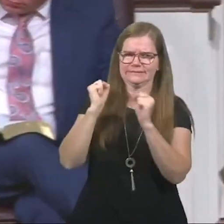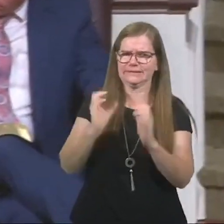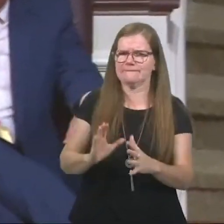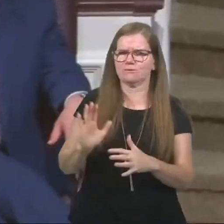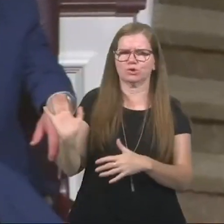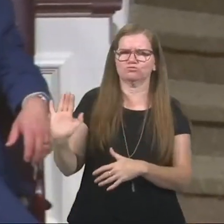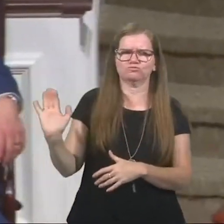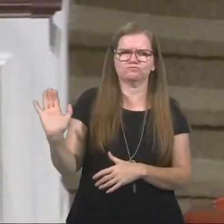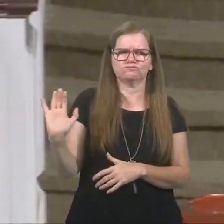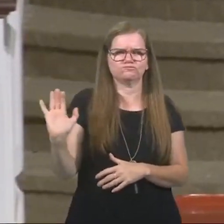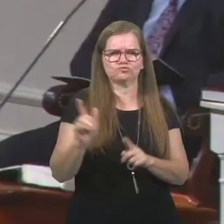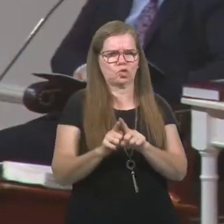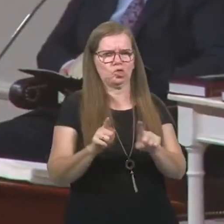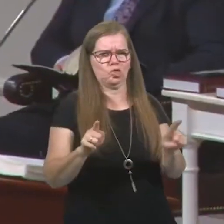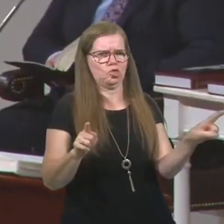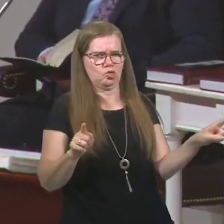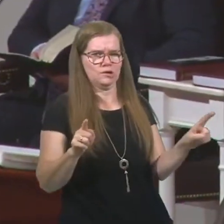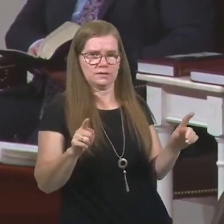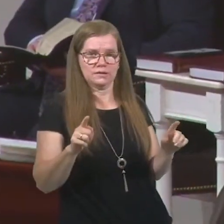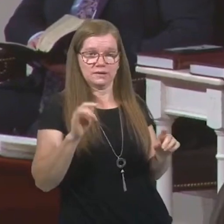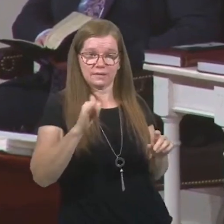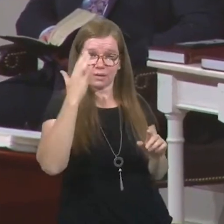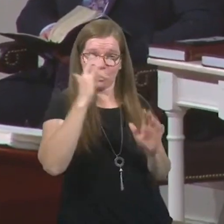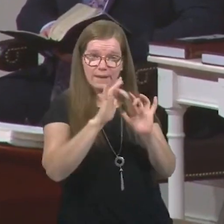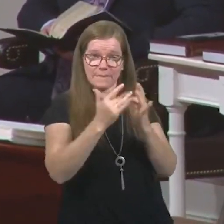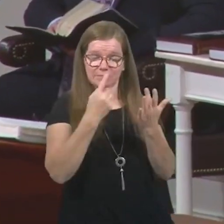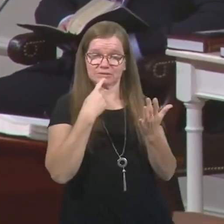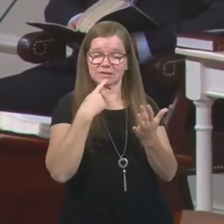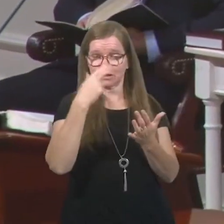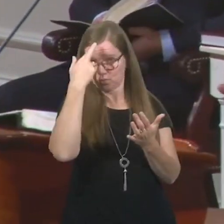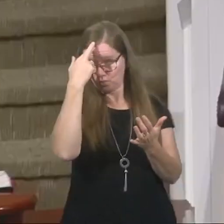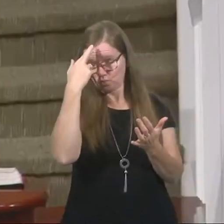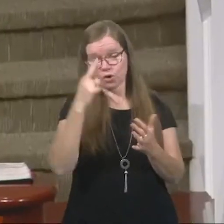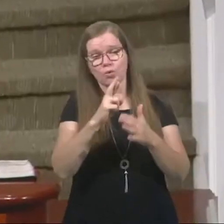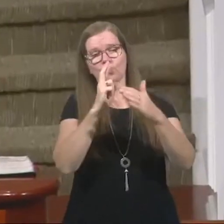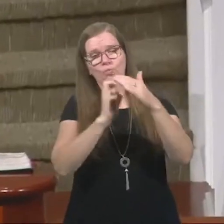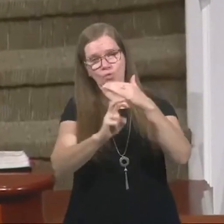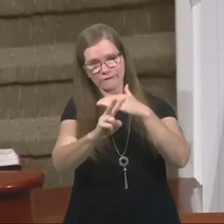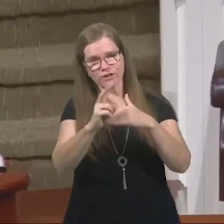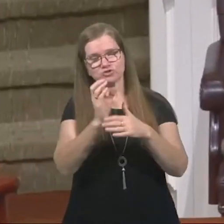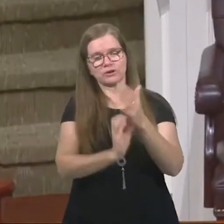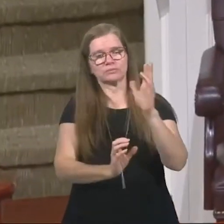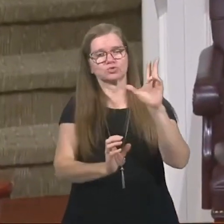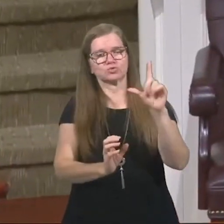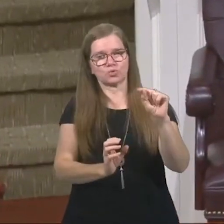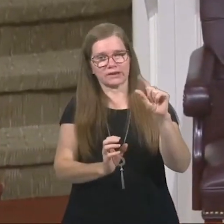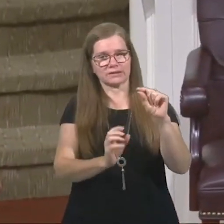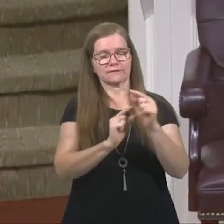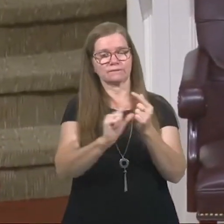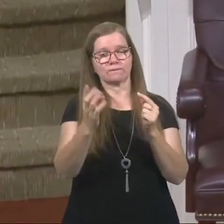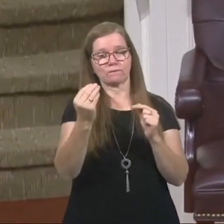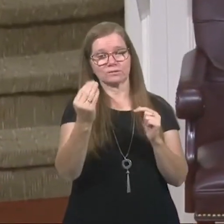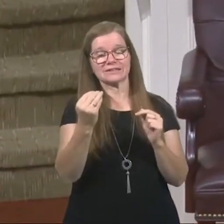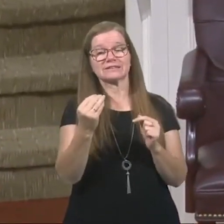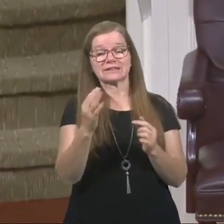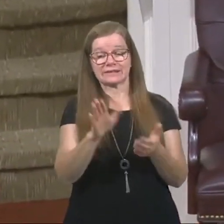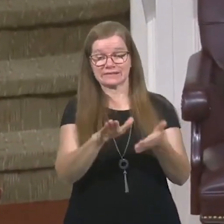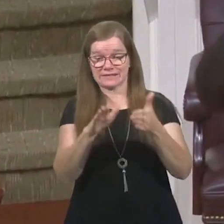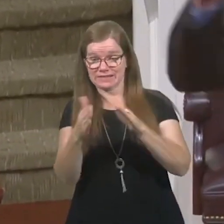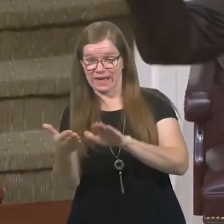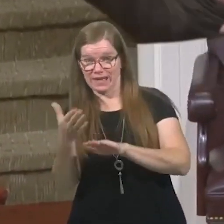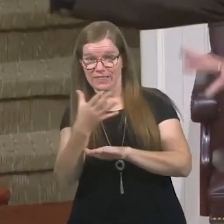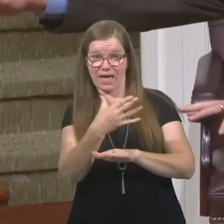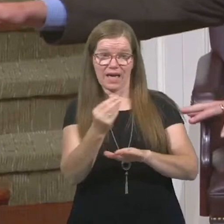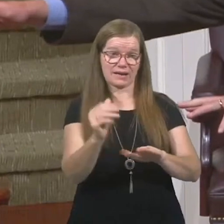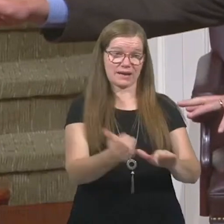another direction. That's why the Bible tells in Revelation 20, verse 14, and the Bible says, and death and hell